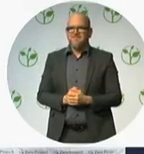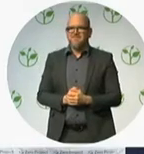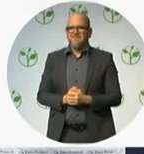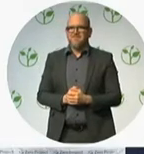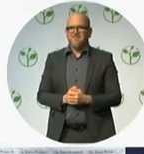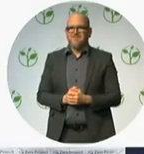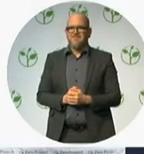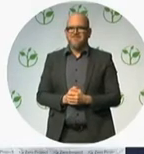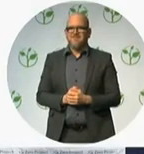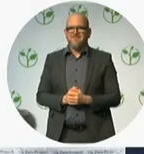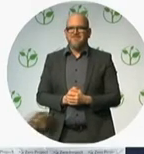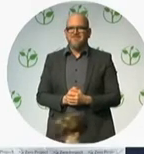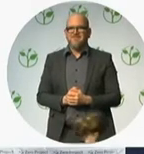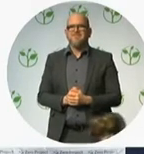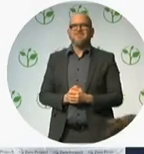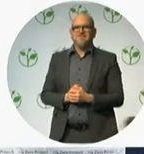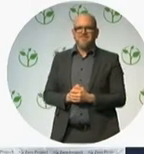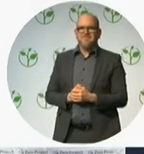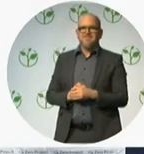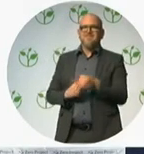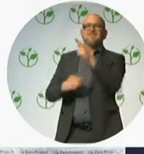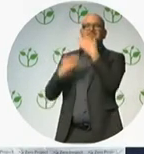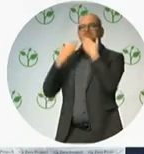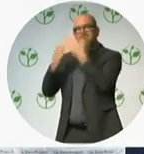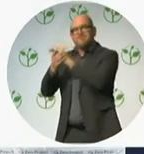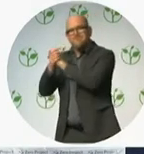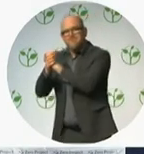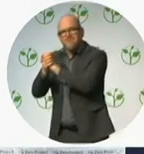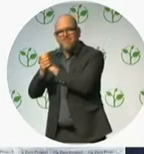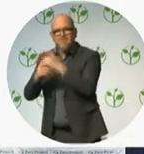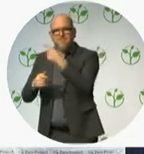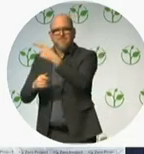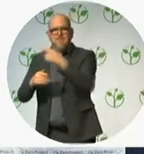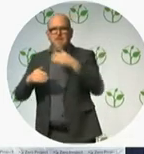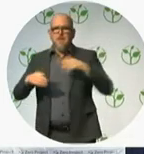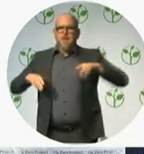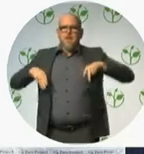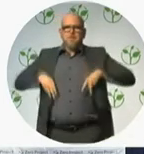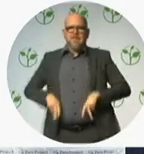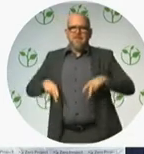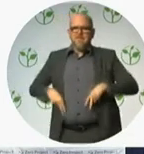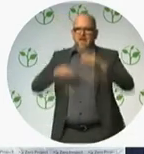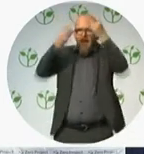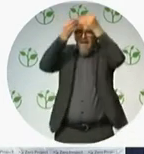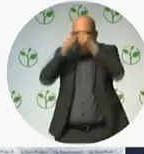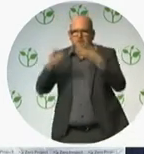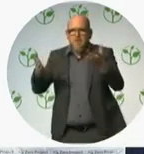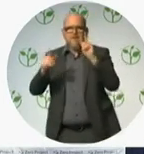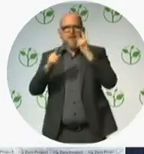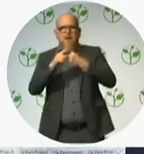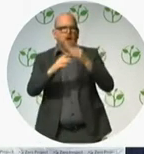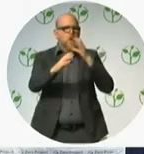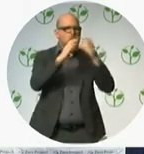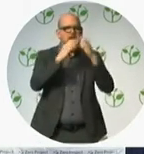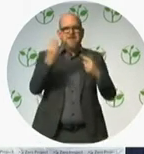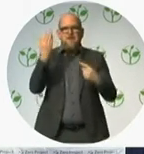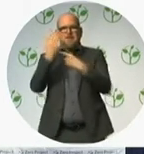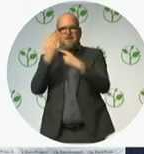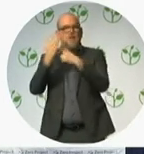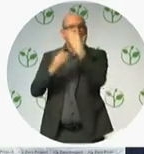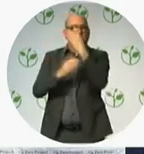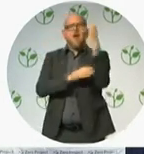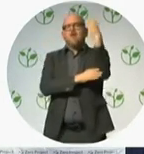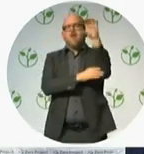Congratulations to the Ministry of Information and Communications Technology from Colombia. In 2013, the Ministry of